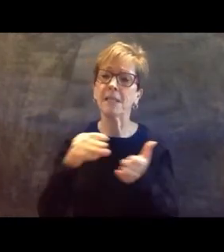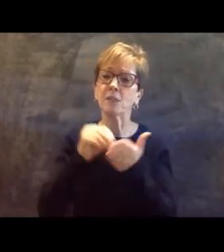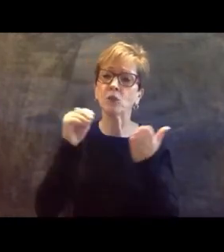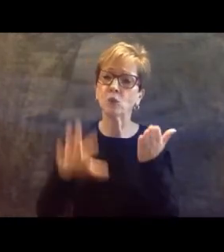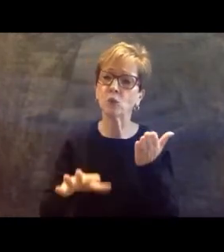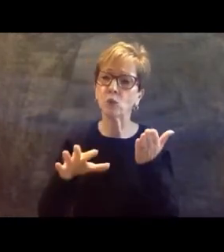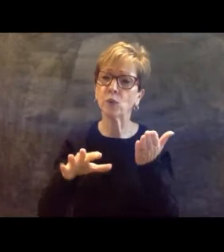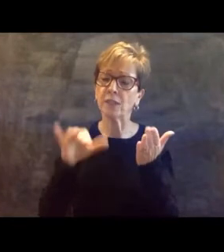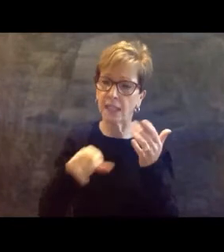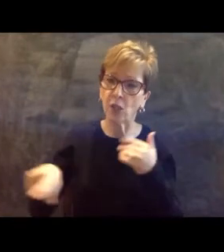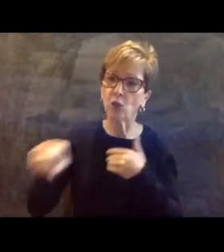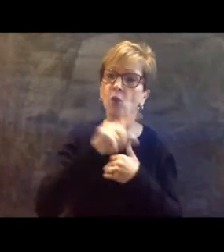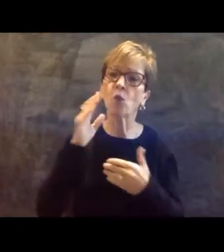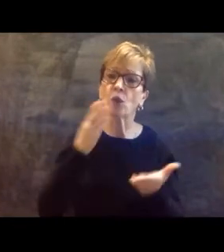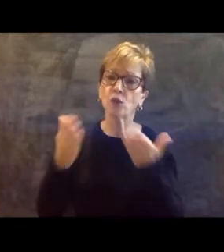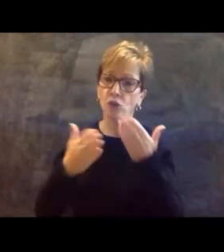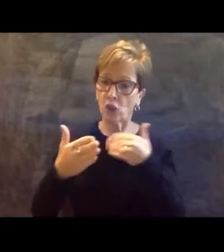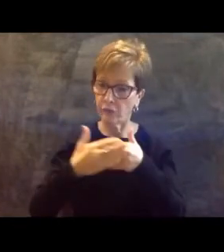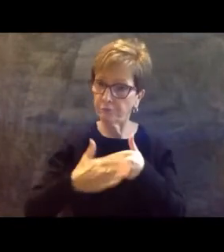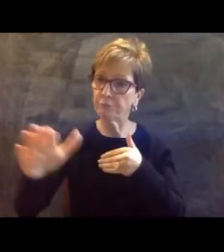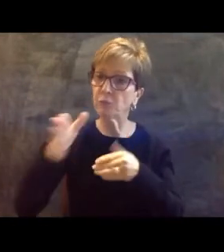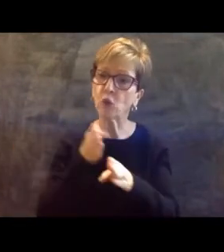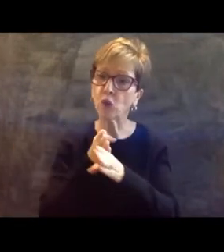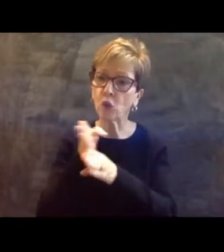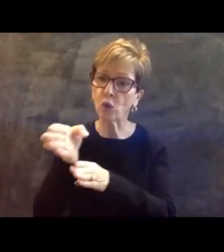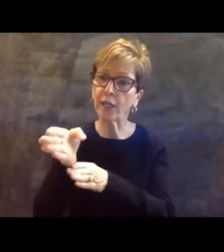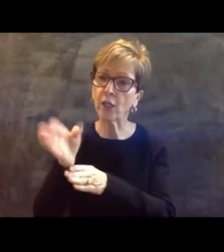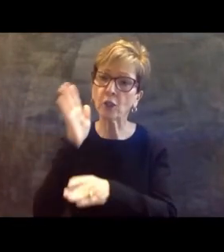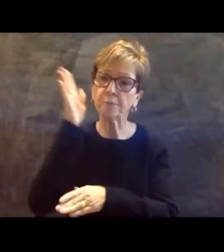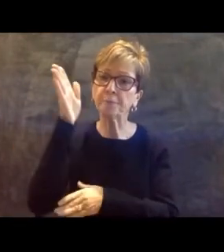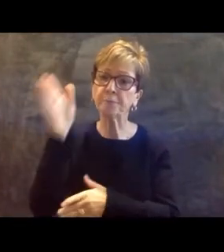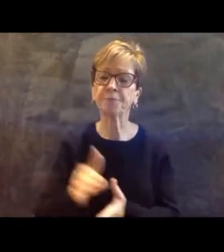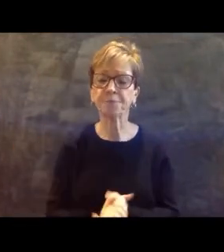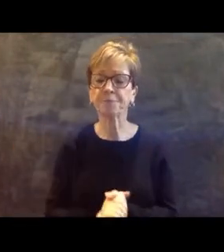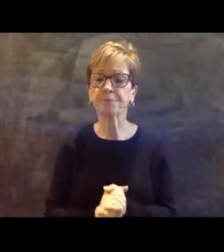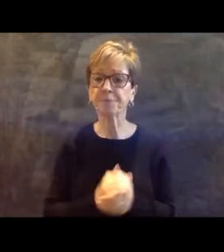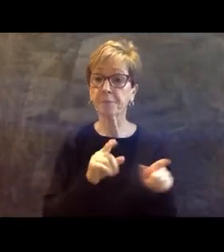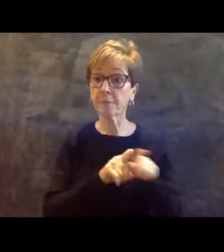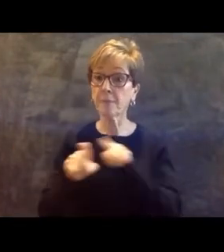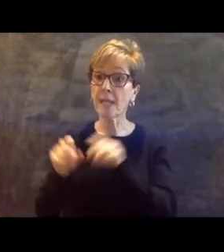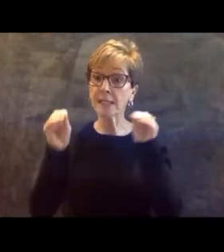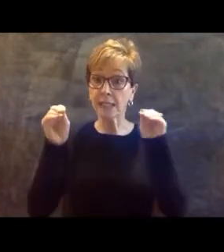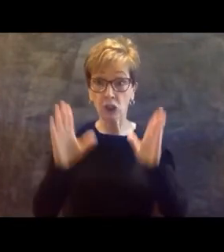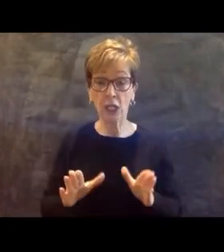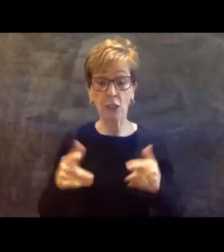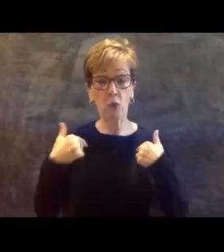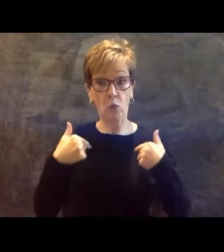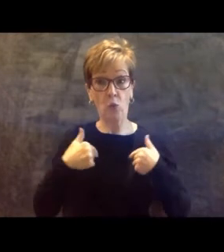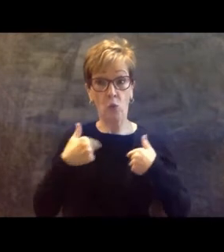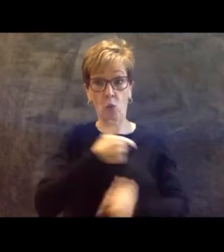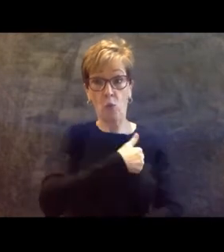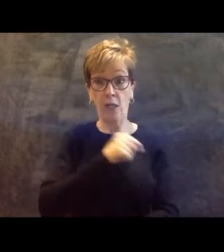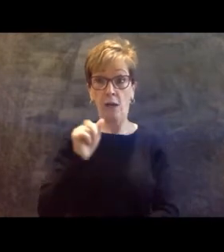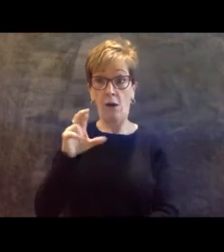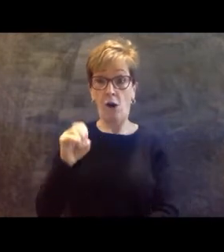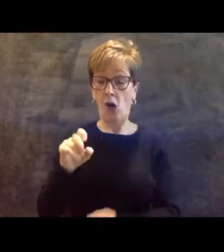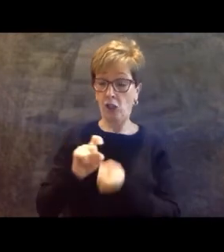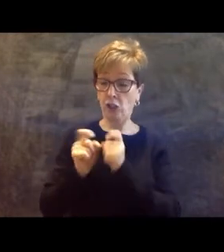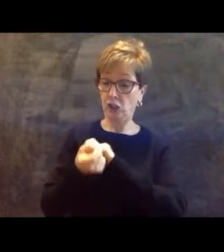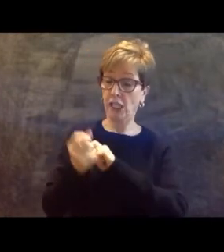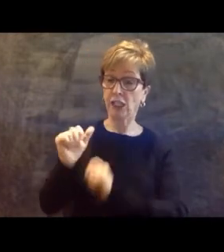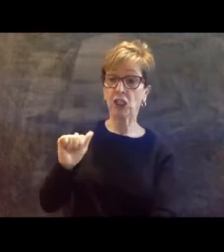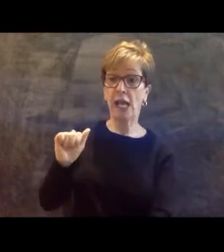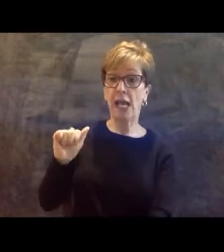career. As educators, we are change agents. The lessons that you teach,